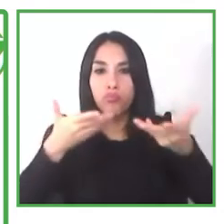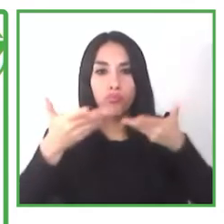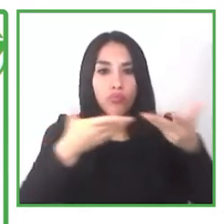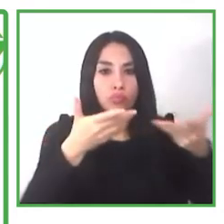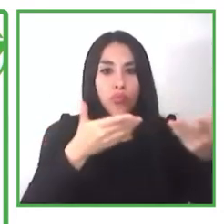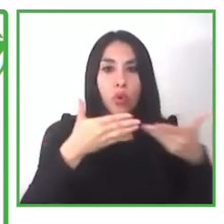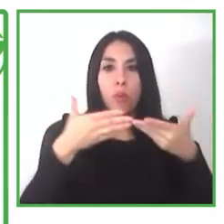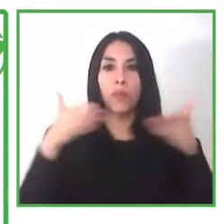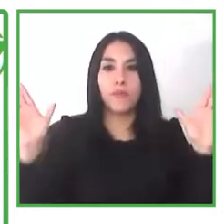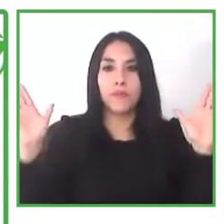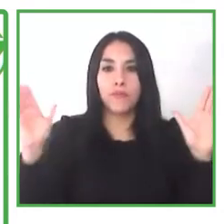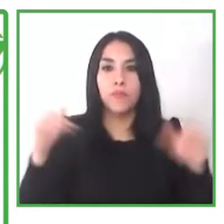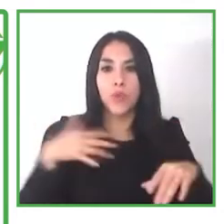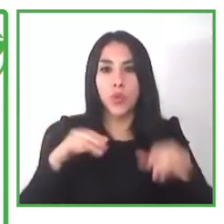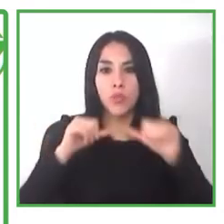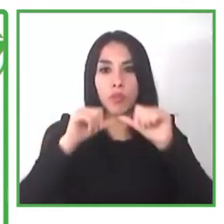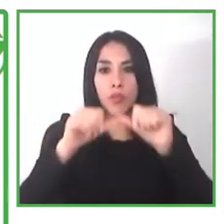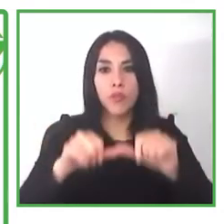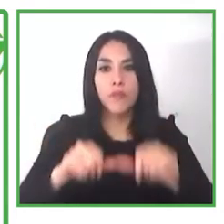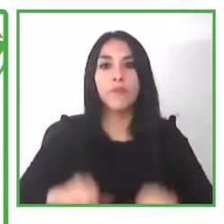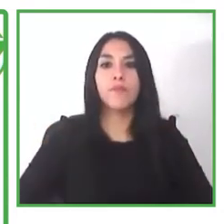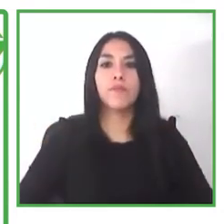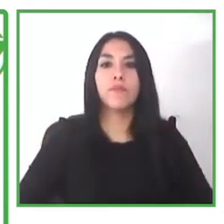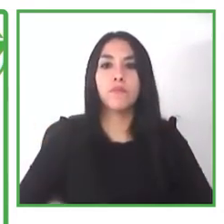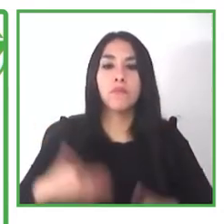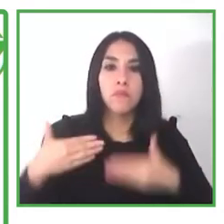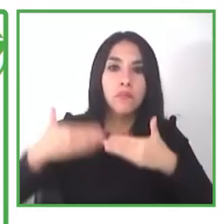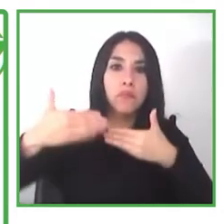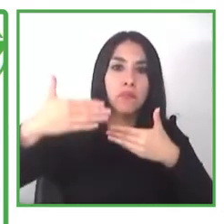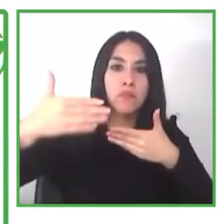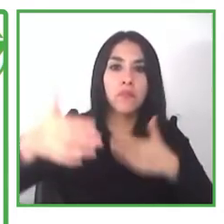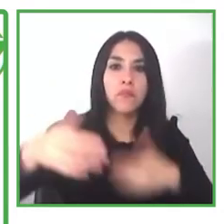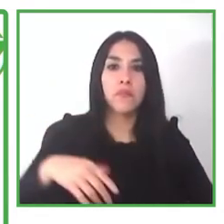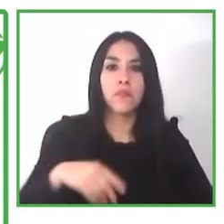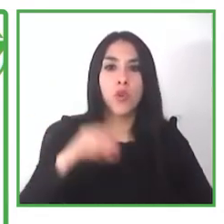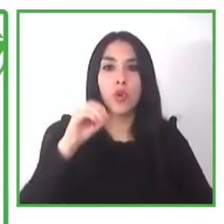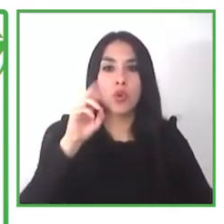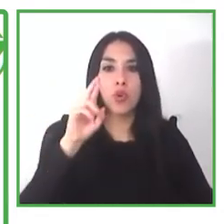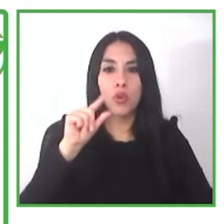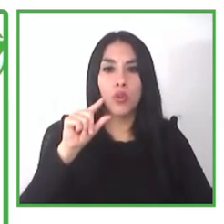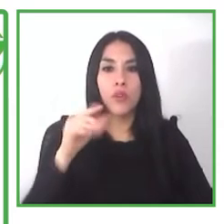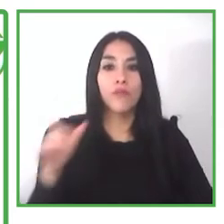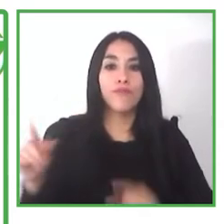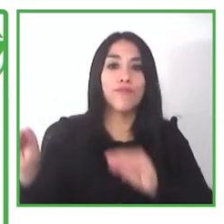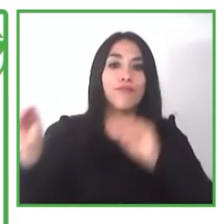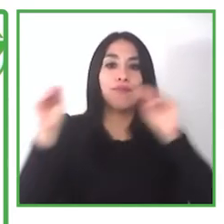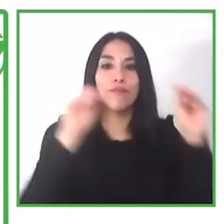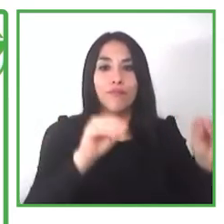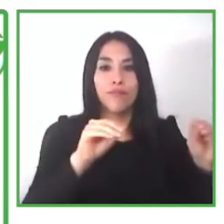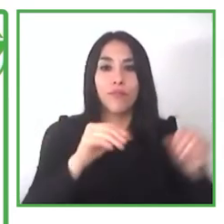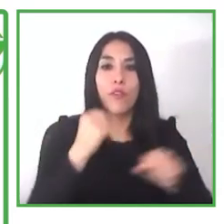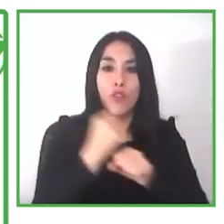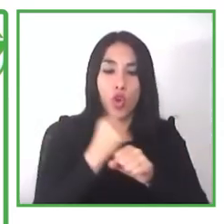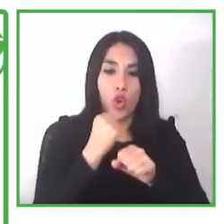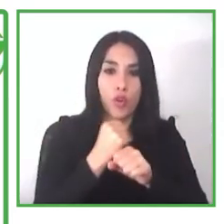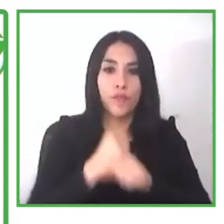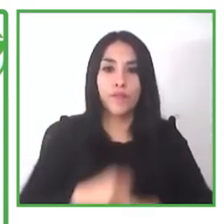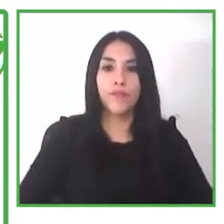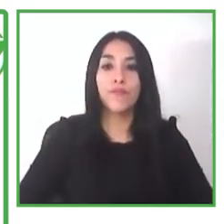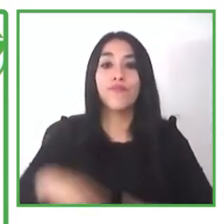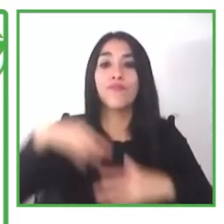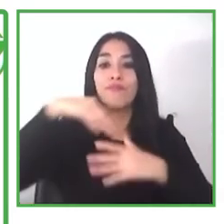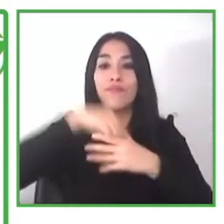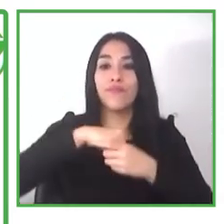employees or interest to a new open market opportunities we don't want to keep them in the cafe we want to promote them to the open market